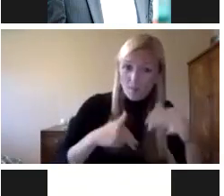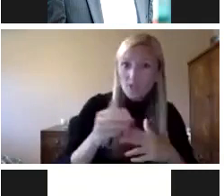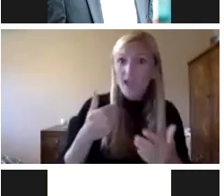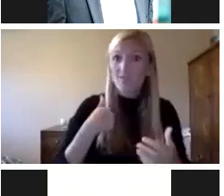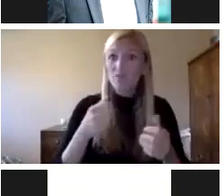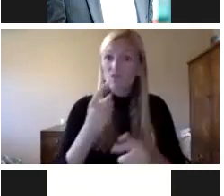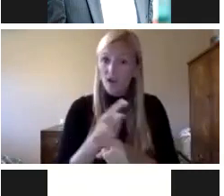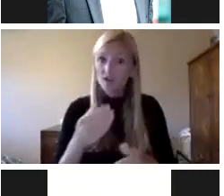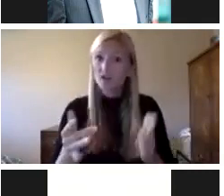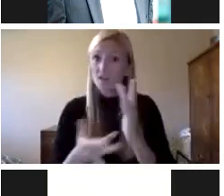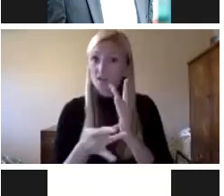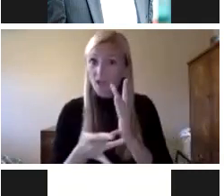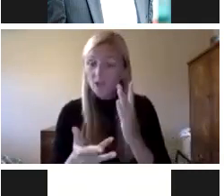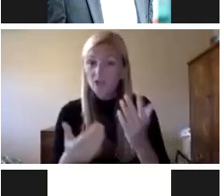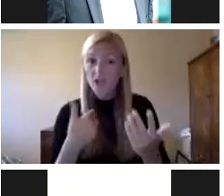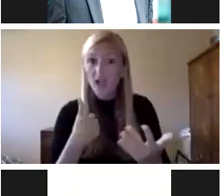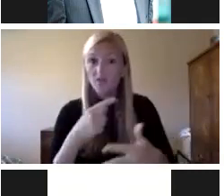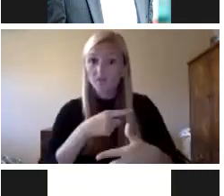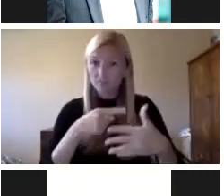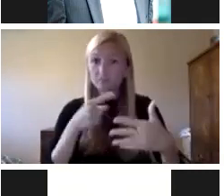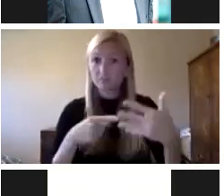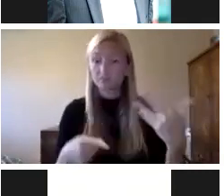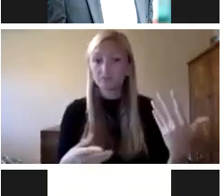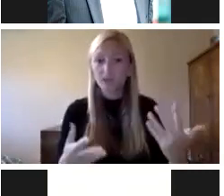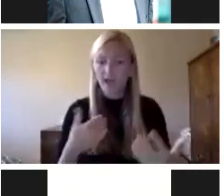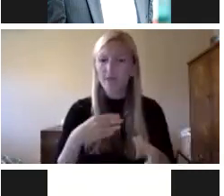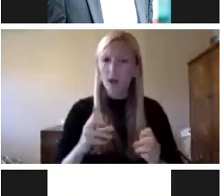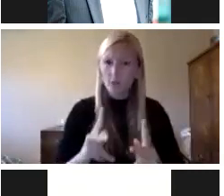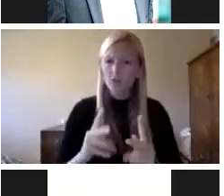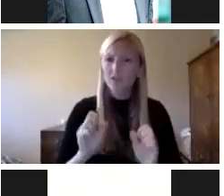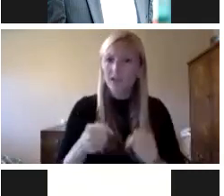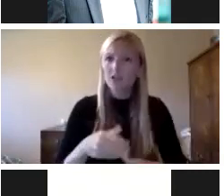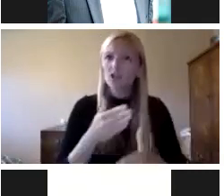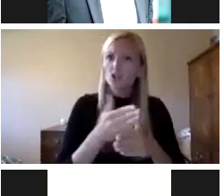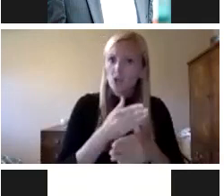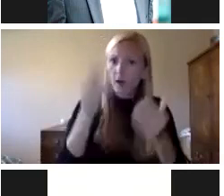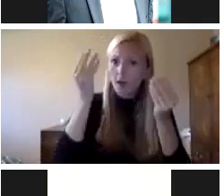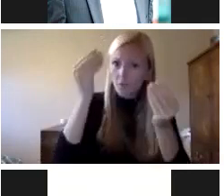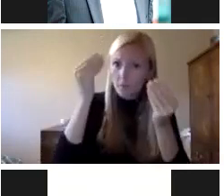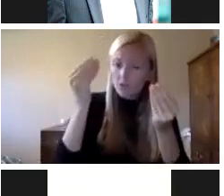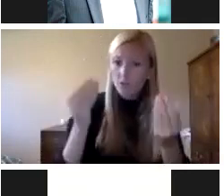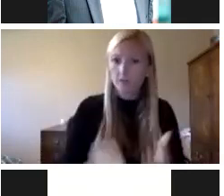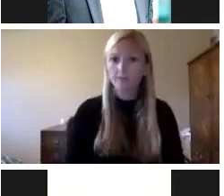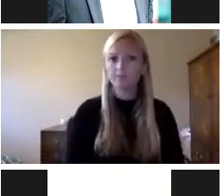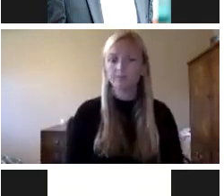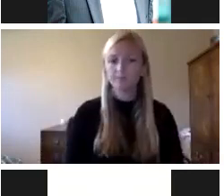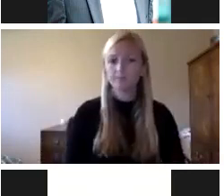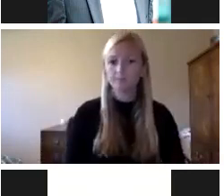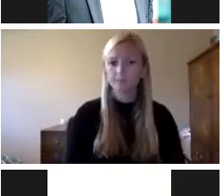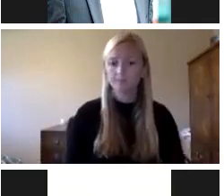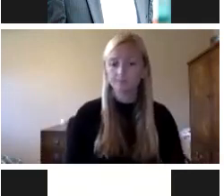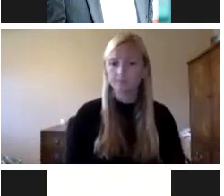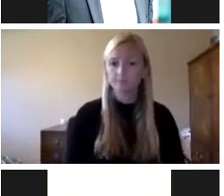technology? Do we have the right opportunity to share those links and communication networks with